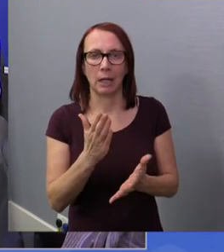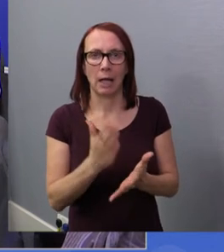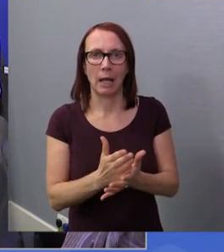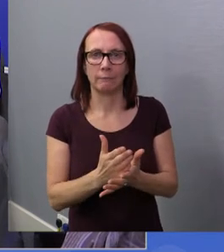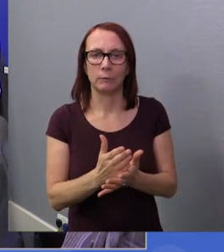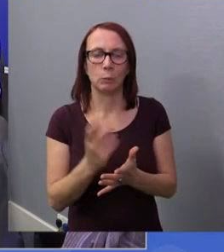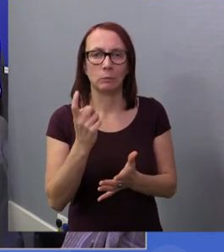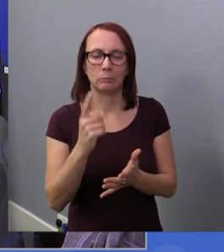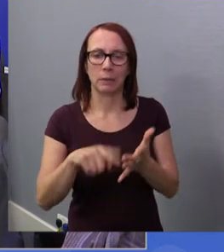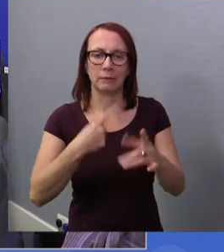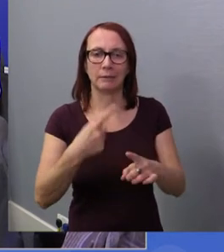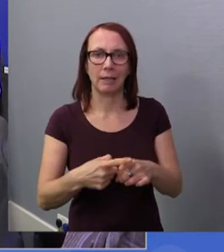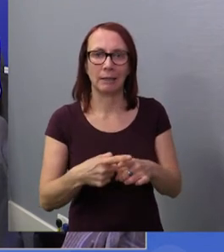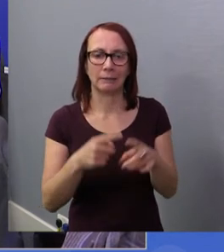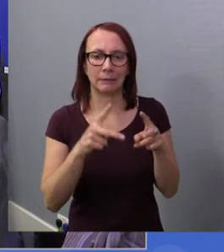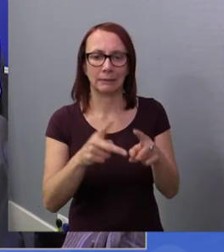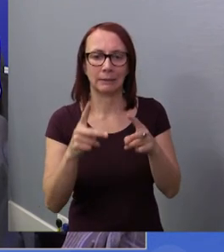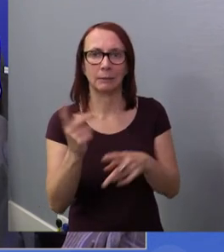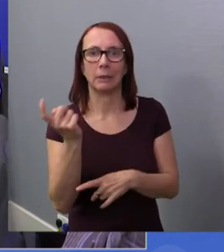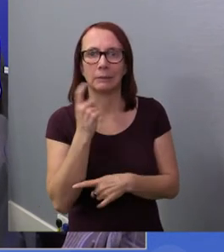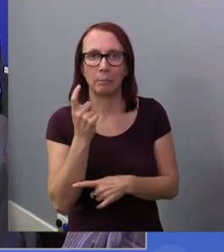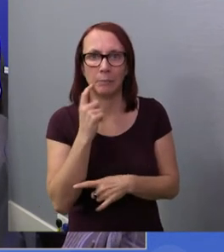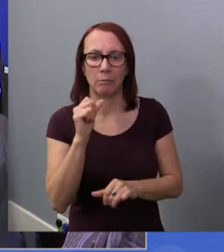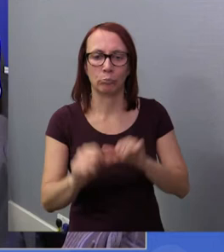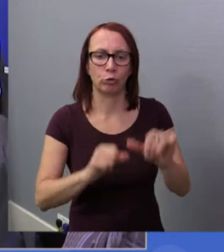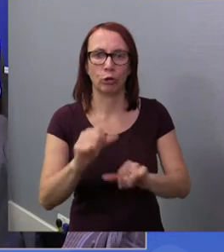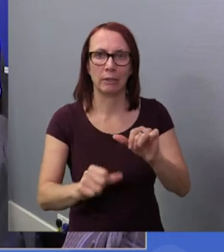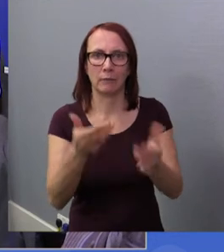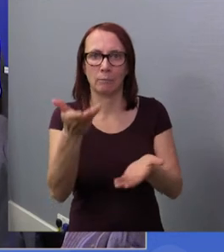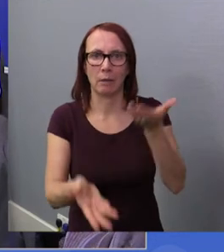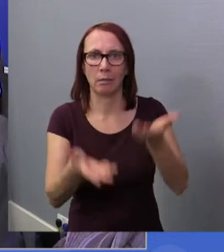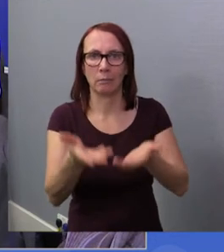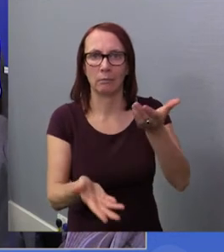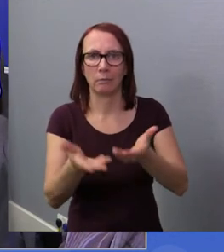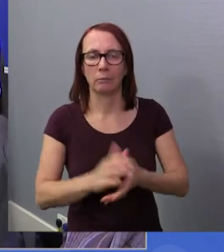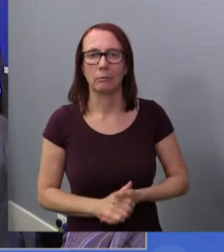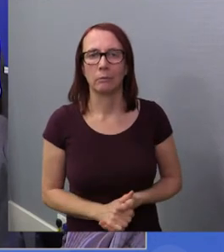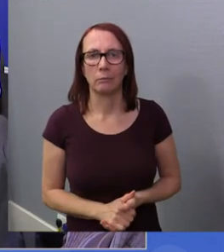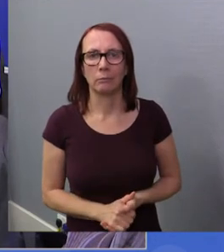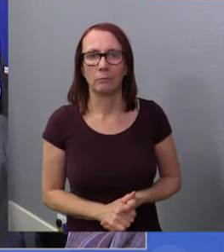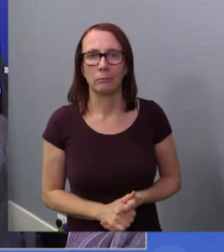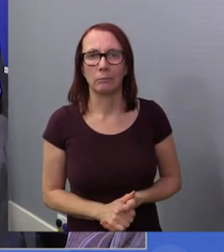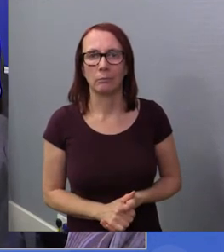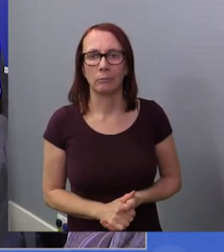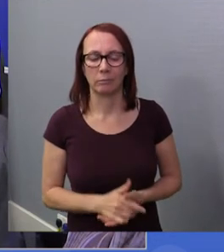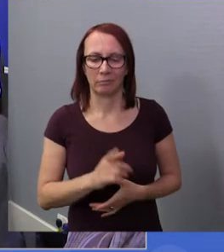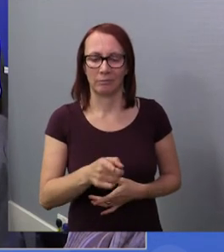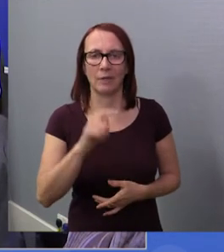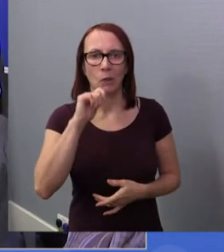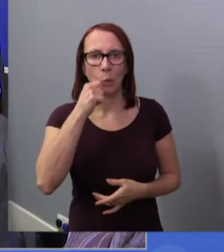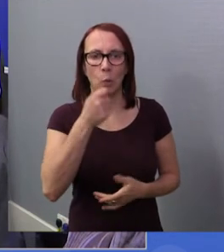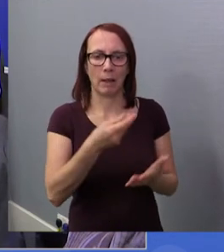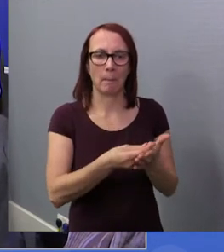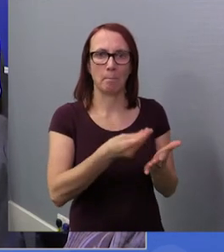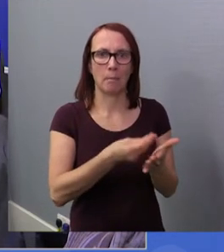adjust a simplified, proportionate, and more importantly, progressive tax system. We found that that will put funds